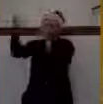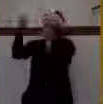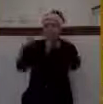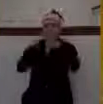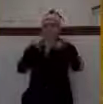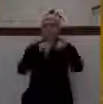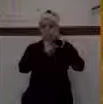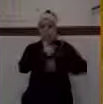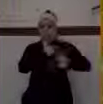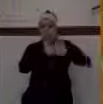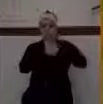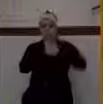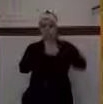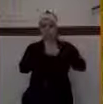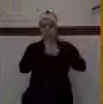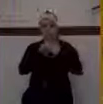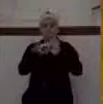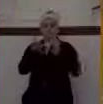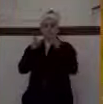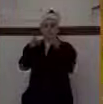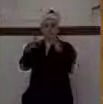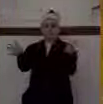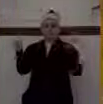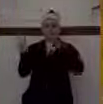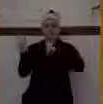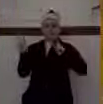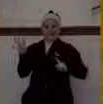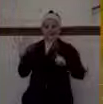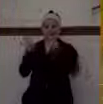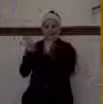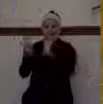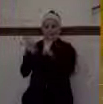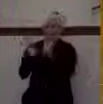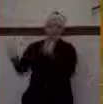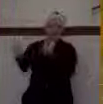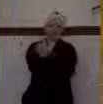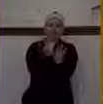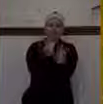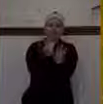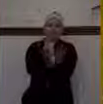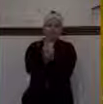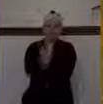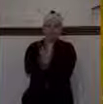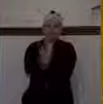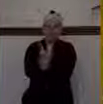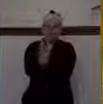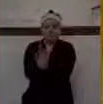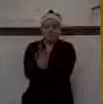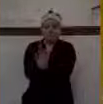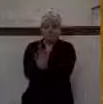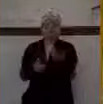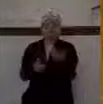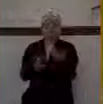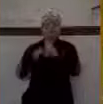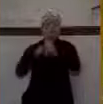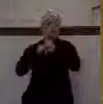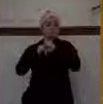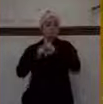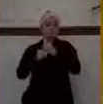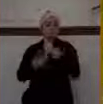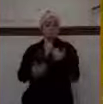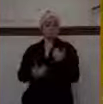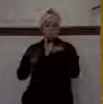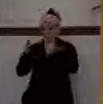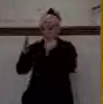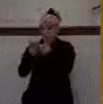escort for the king. There would be a parade of escorts that would escort King Rehoboam from the palace up to the house of the Lord.